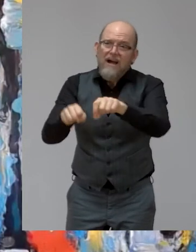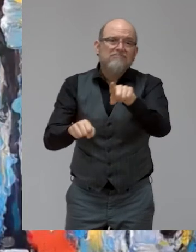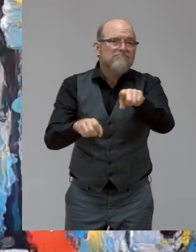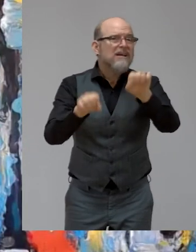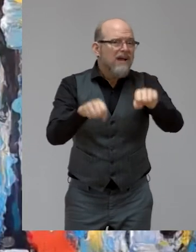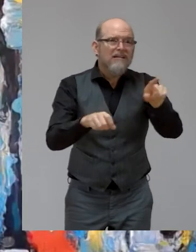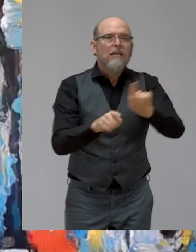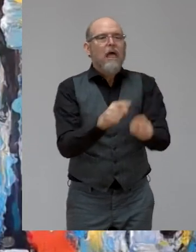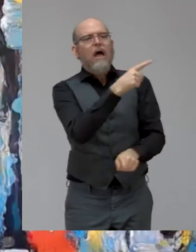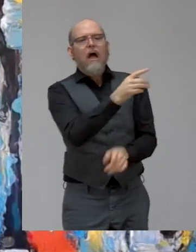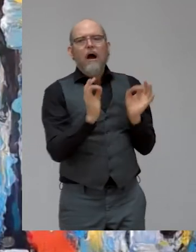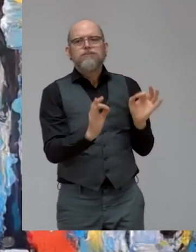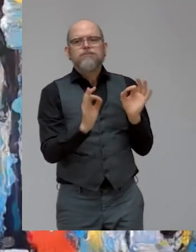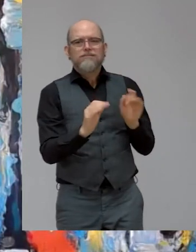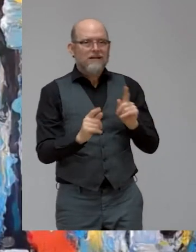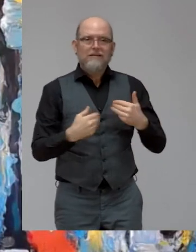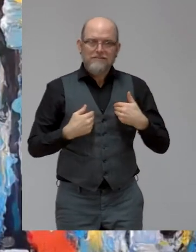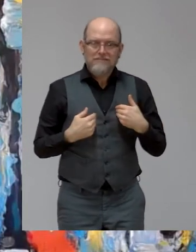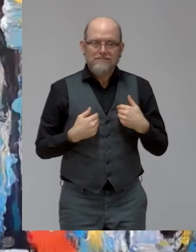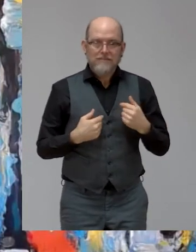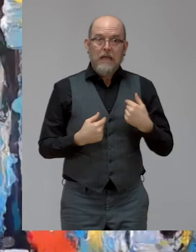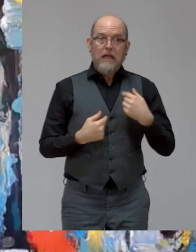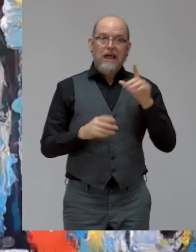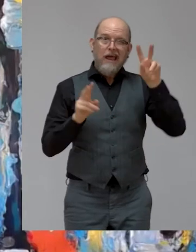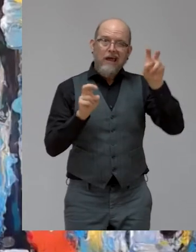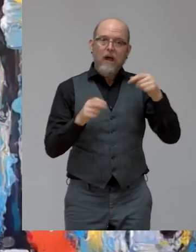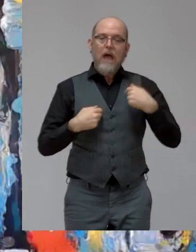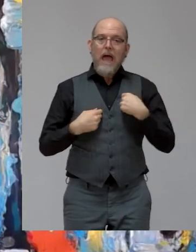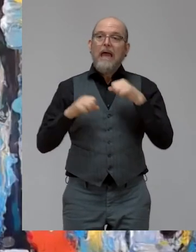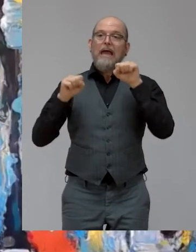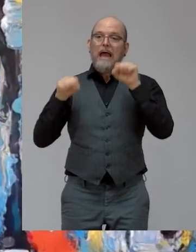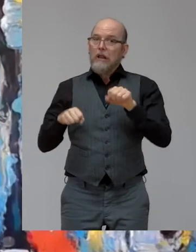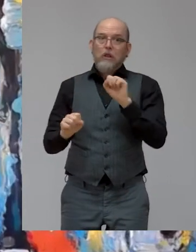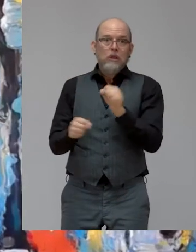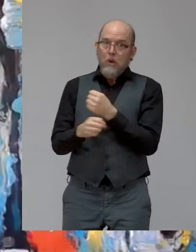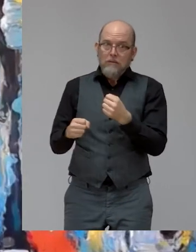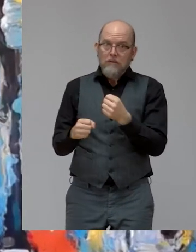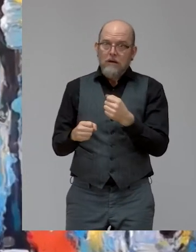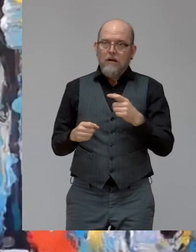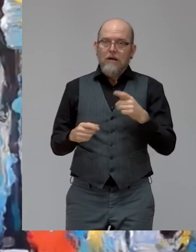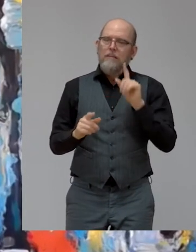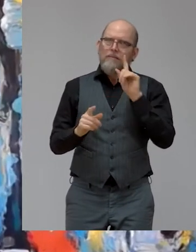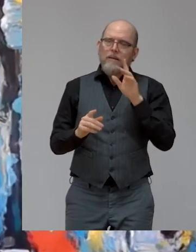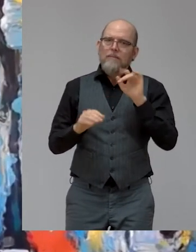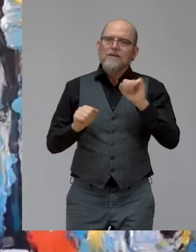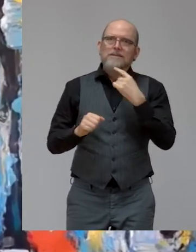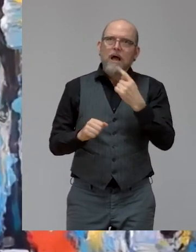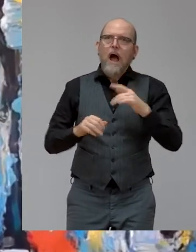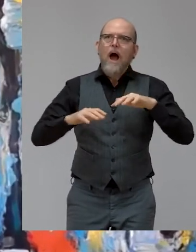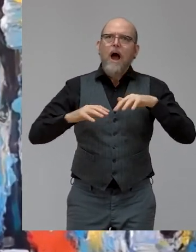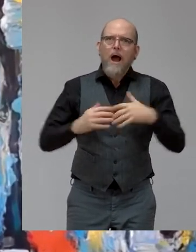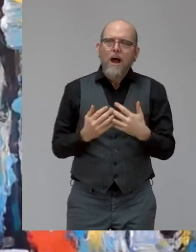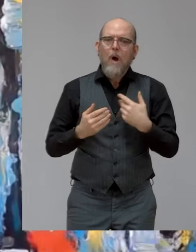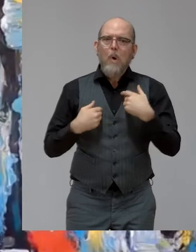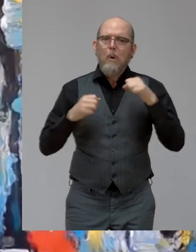of can I? It's a matter of how. can I. And this, I hope, is what we're going to learn today.